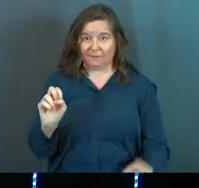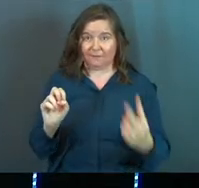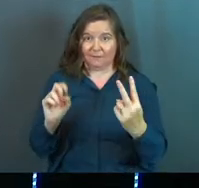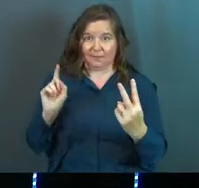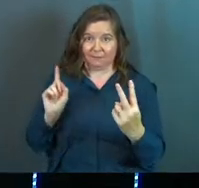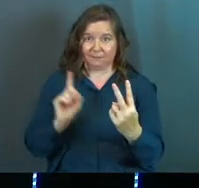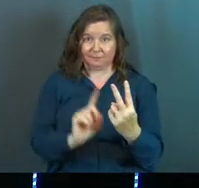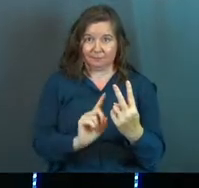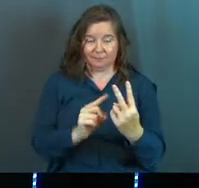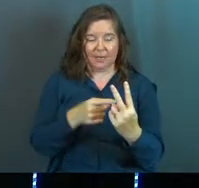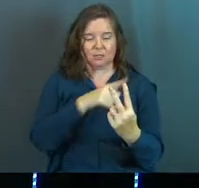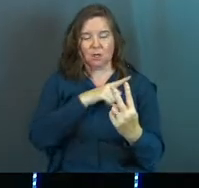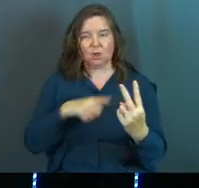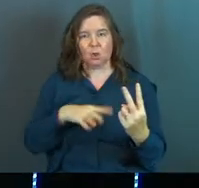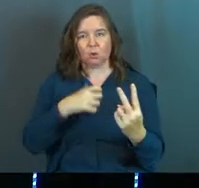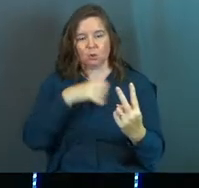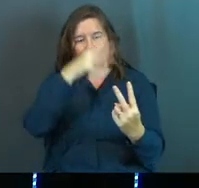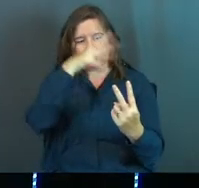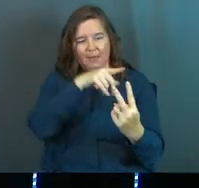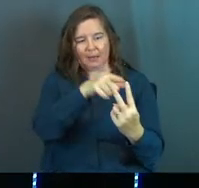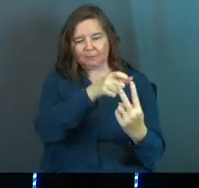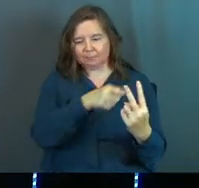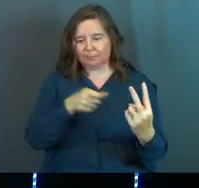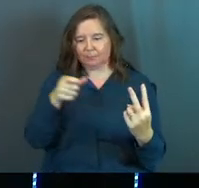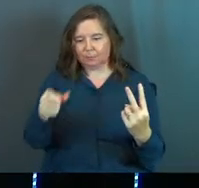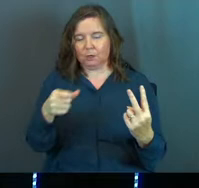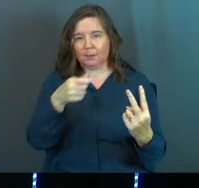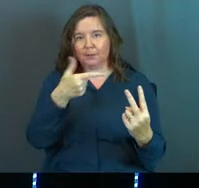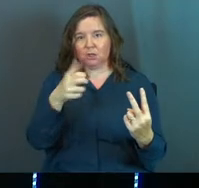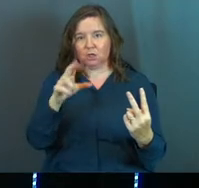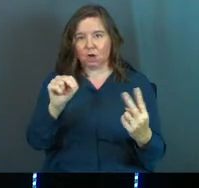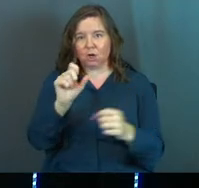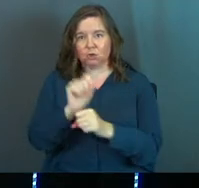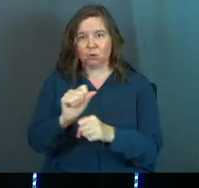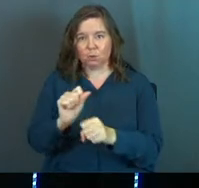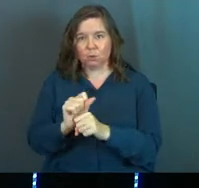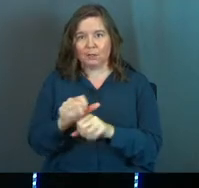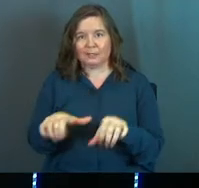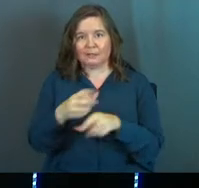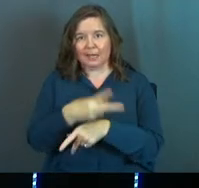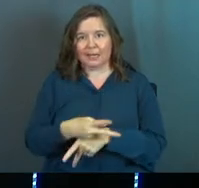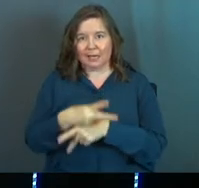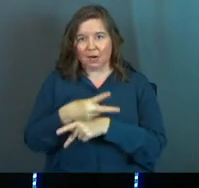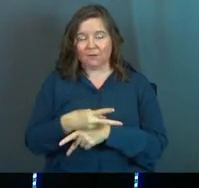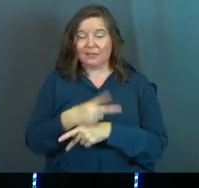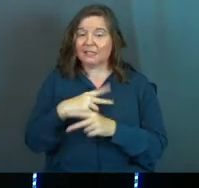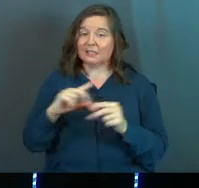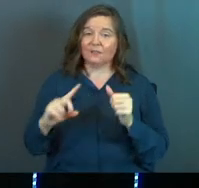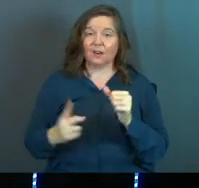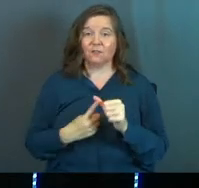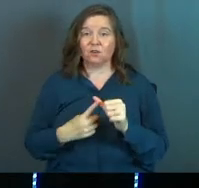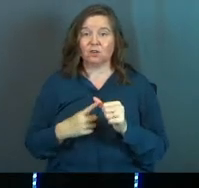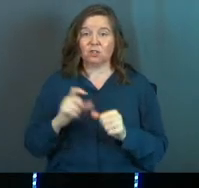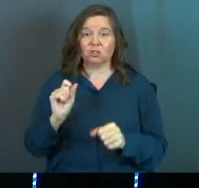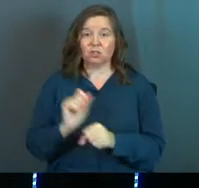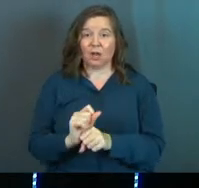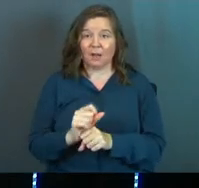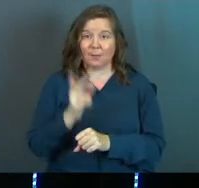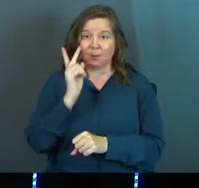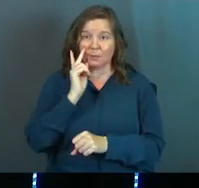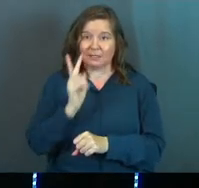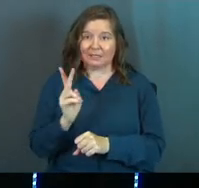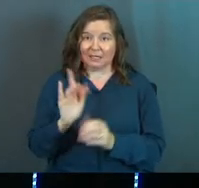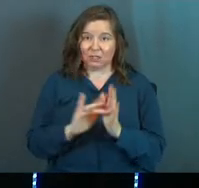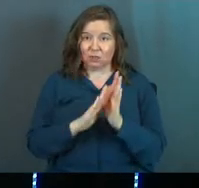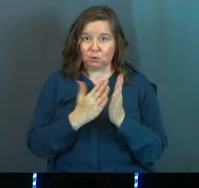verse 15. And it said, the Lord took the man and put him in the garden of Eden to work it and to take care of it. It's the very first job that we